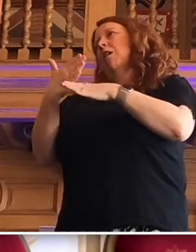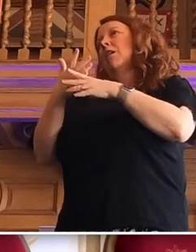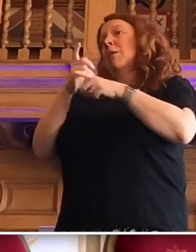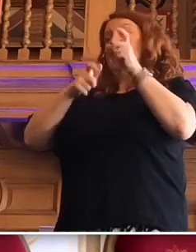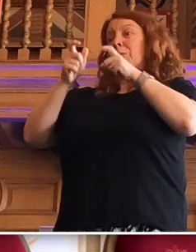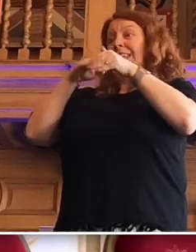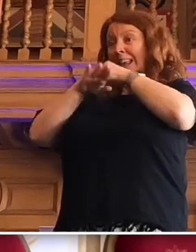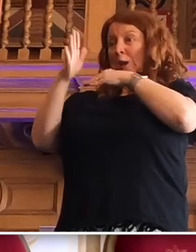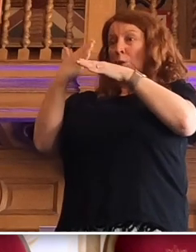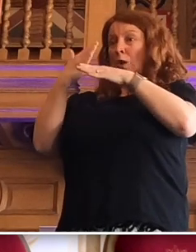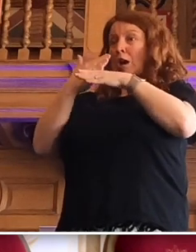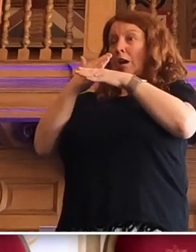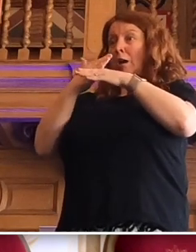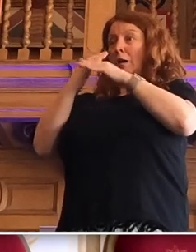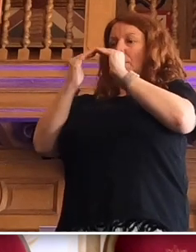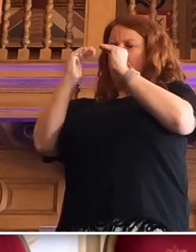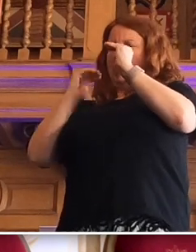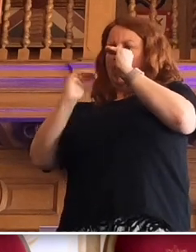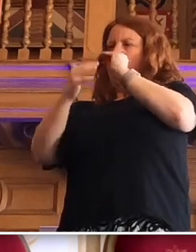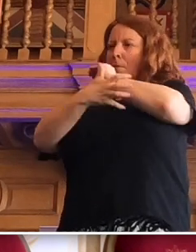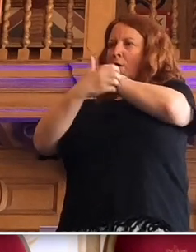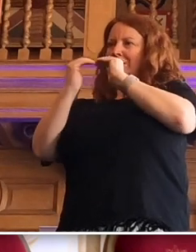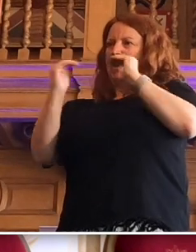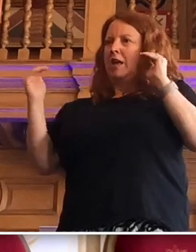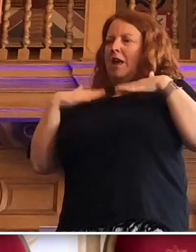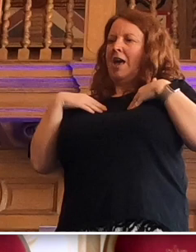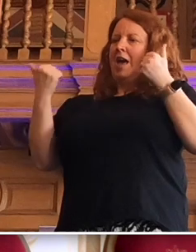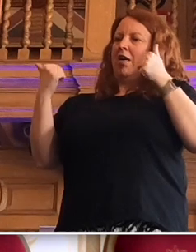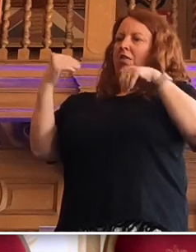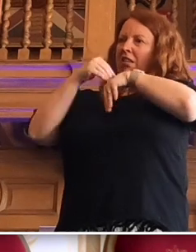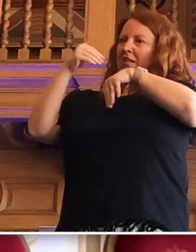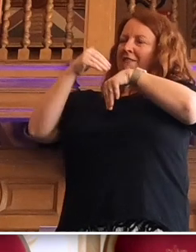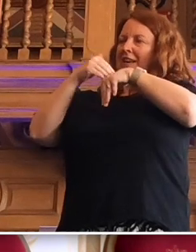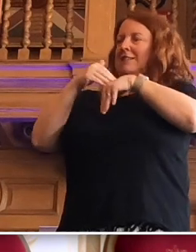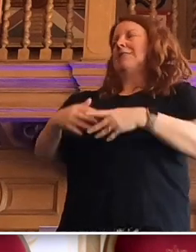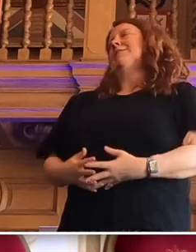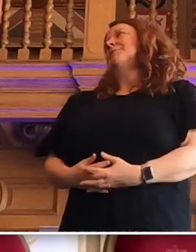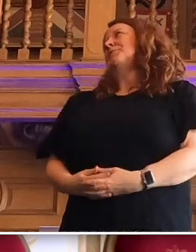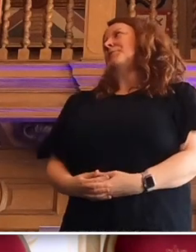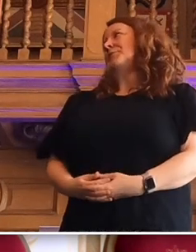people in work who are below the poverty line whose health is suffering as a result.